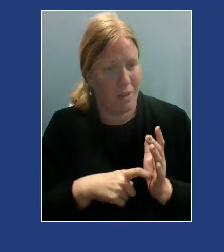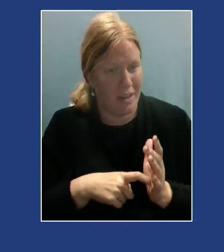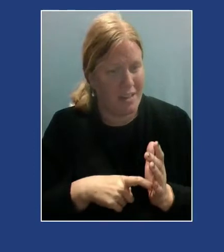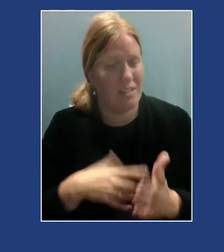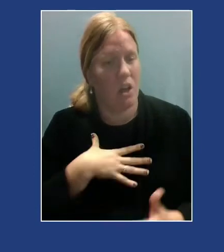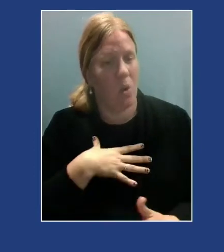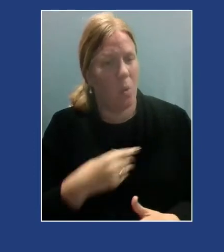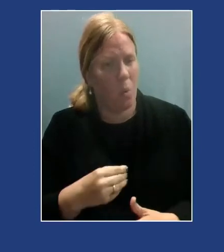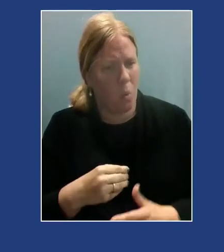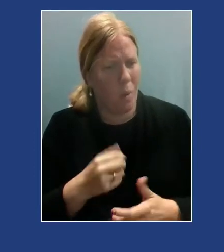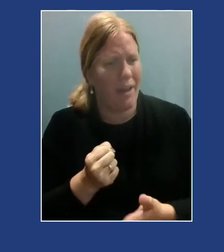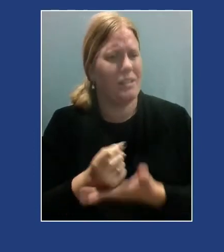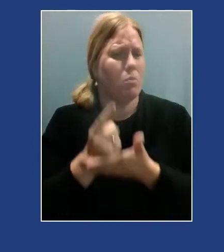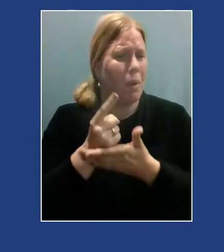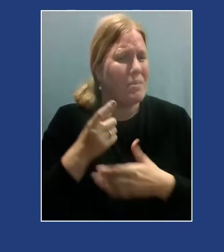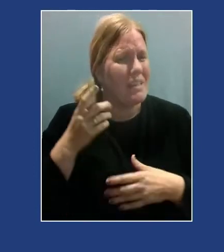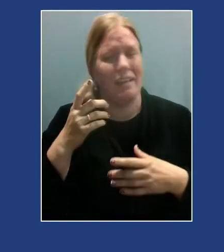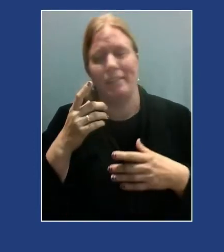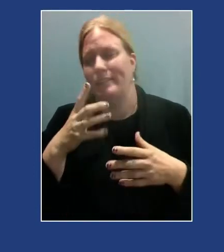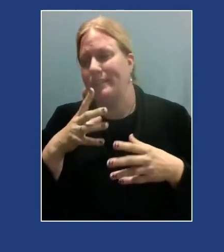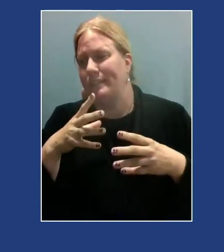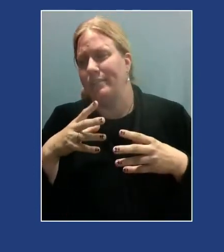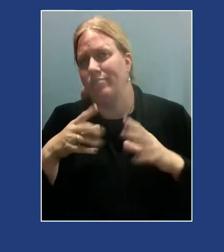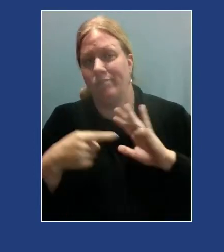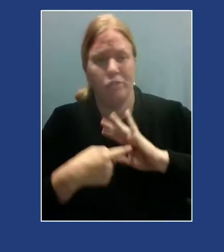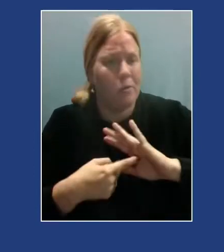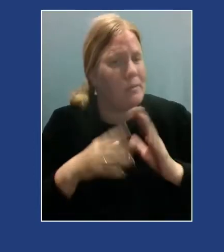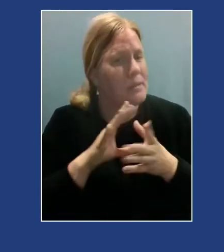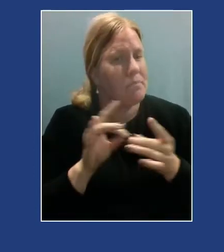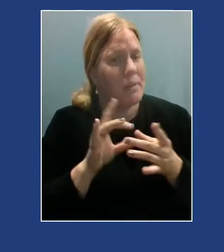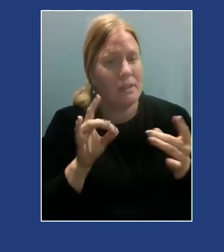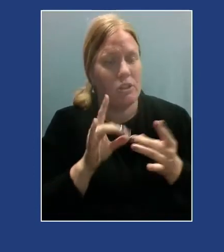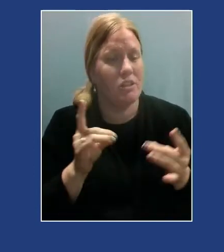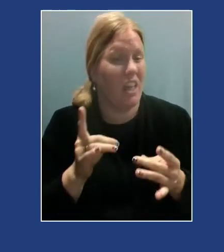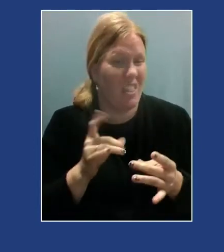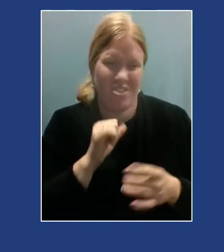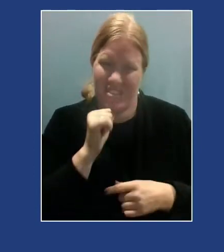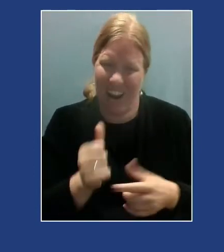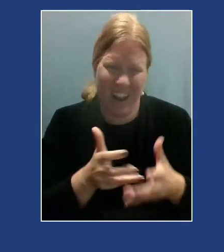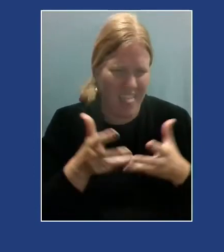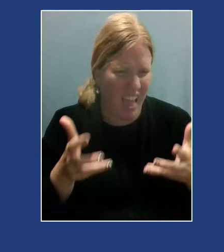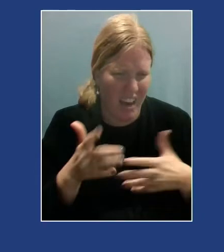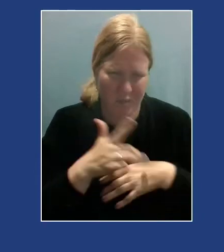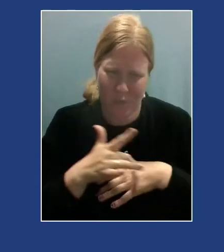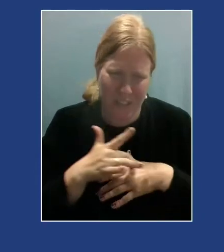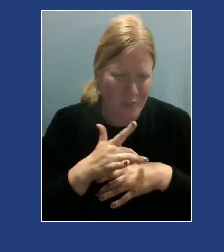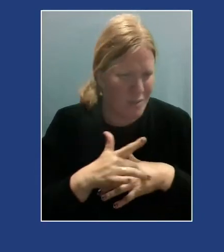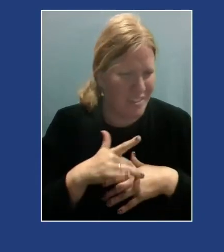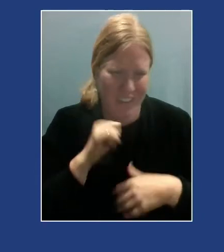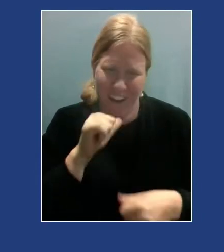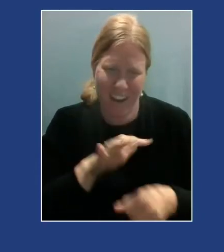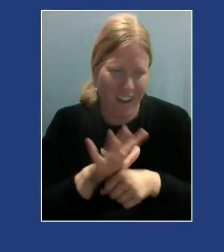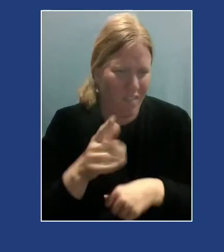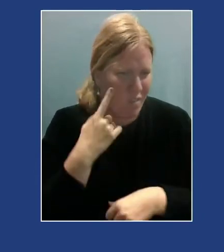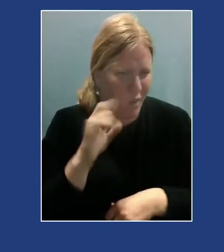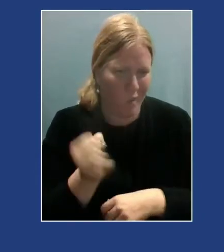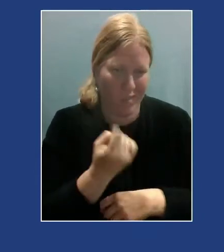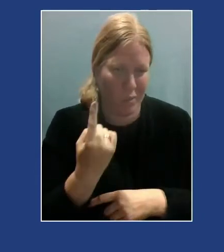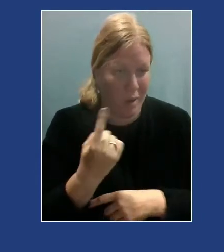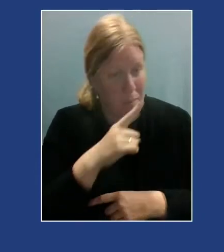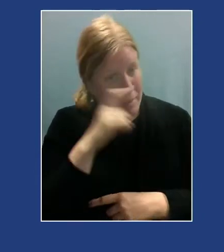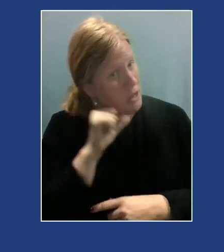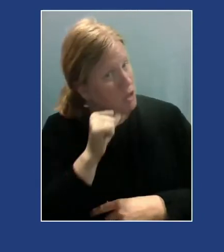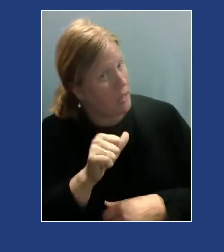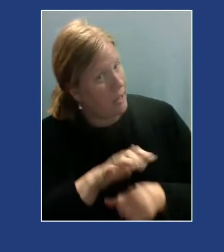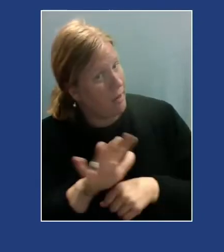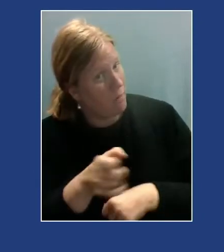sends the message that there are scarce resources. There's not enough for everybody. And so because there's not enough